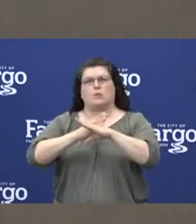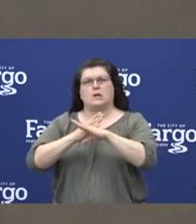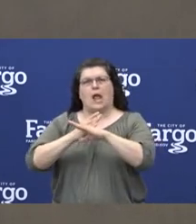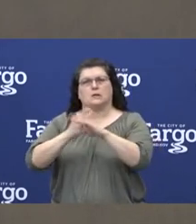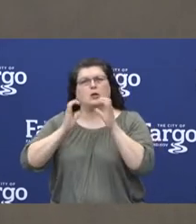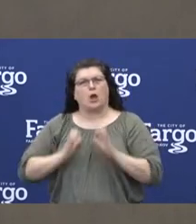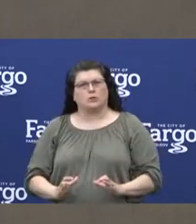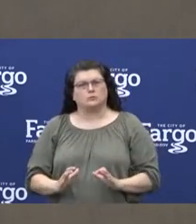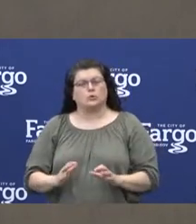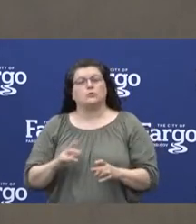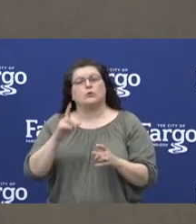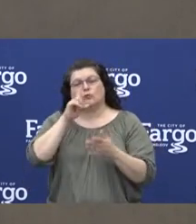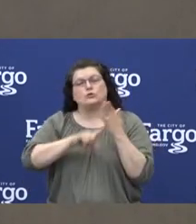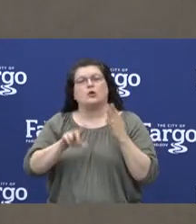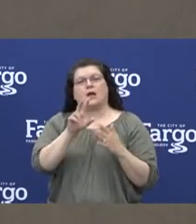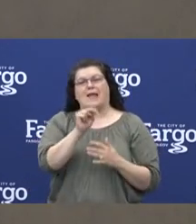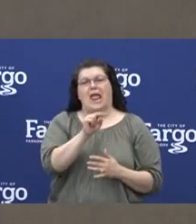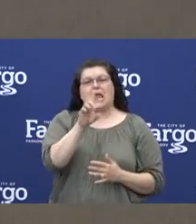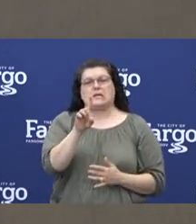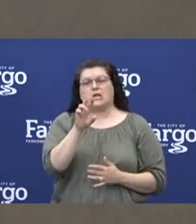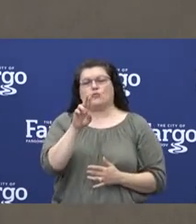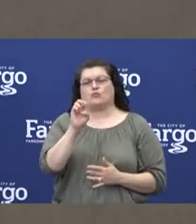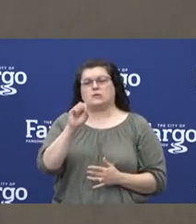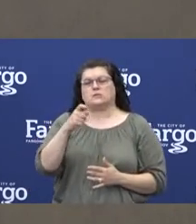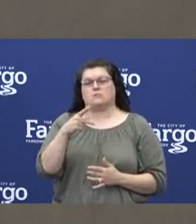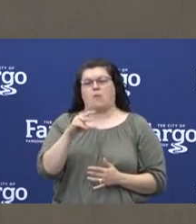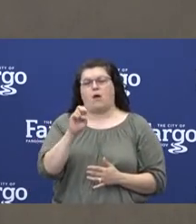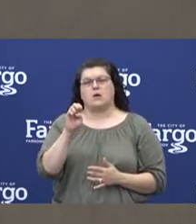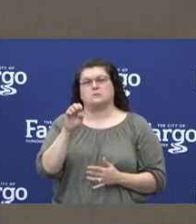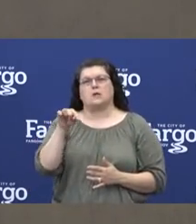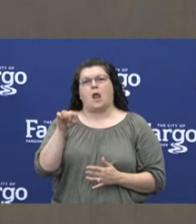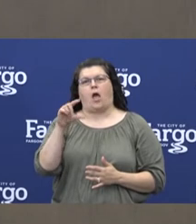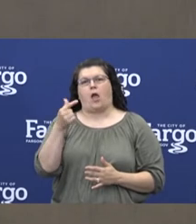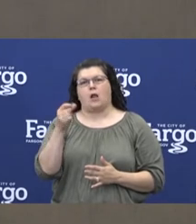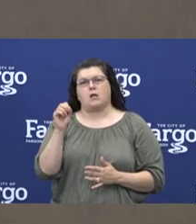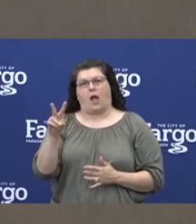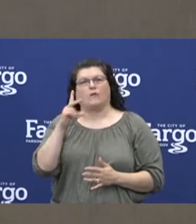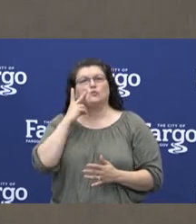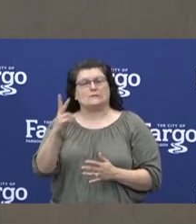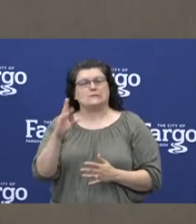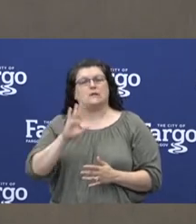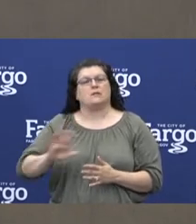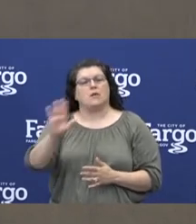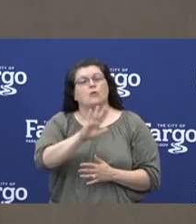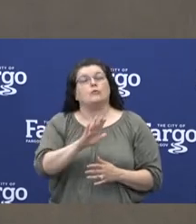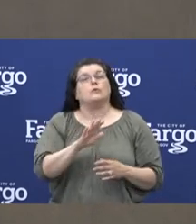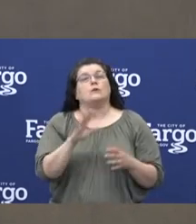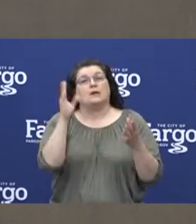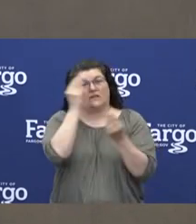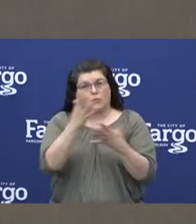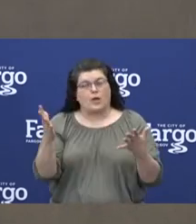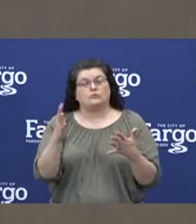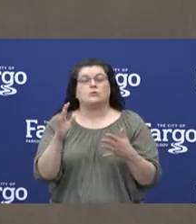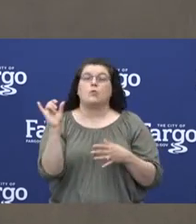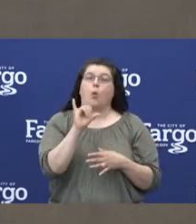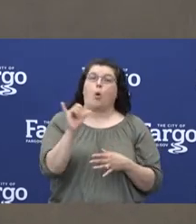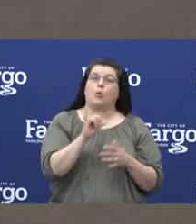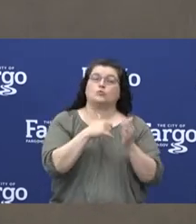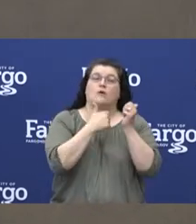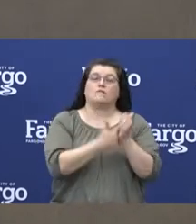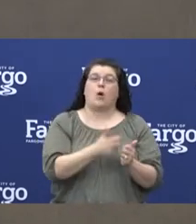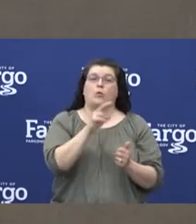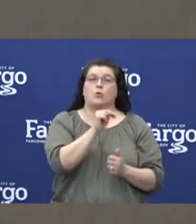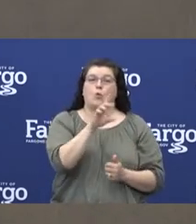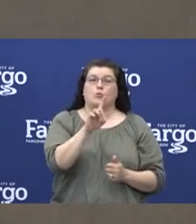check out ndresponse.gov. We also want to encourage the businesses to take the North Dakota Department of Commerce